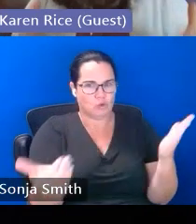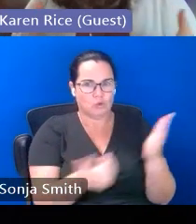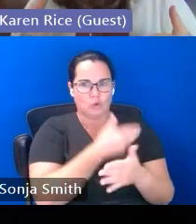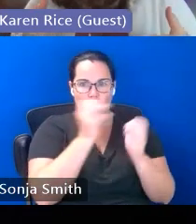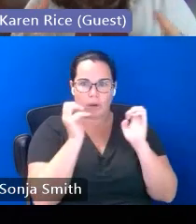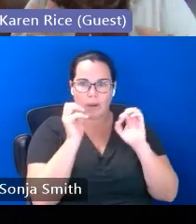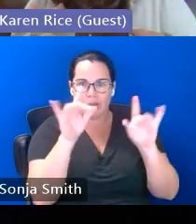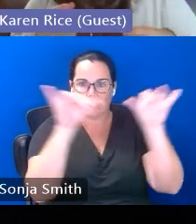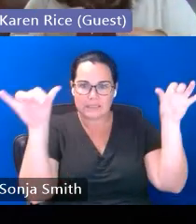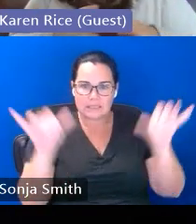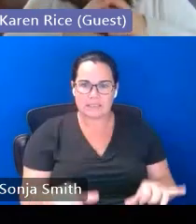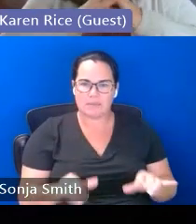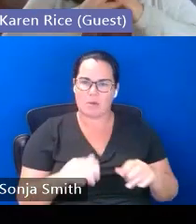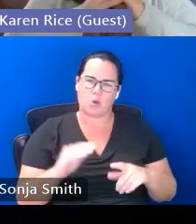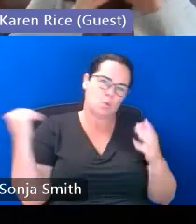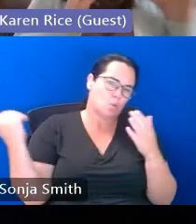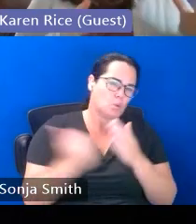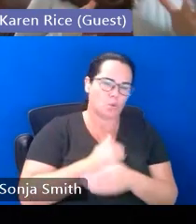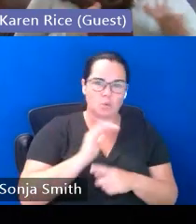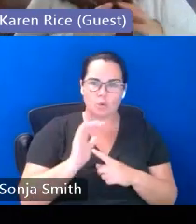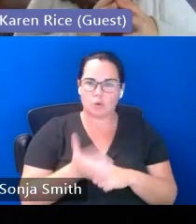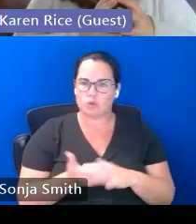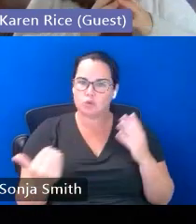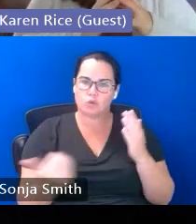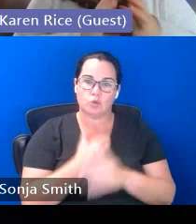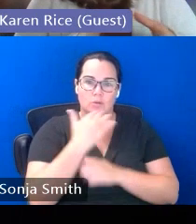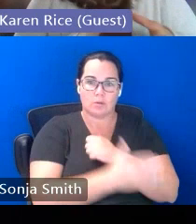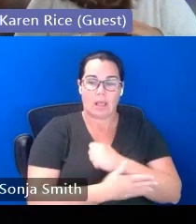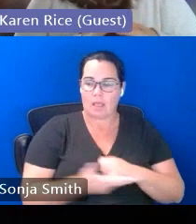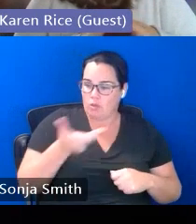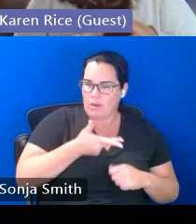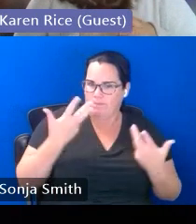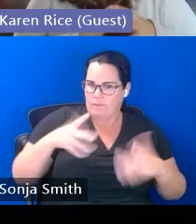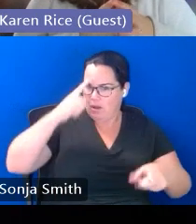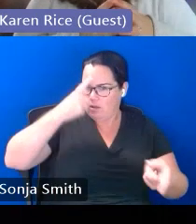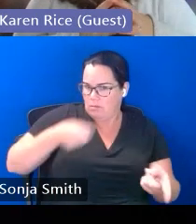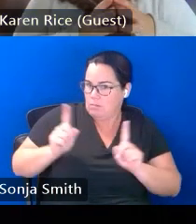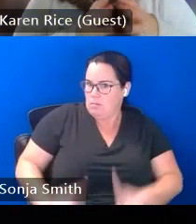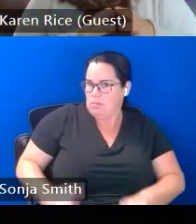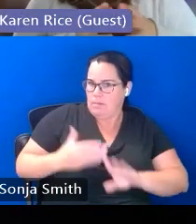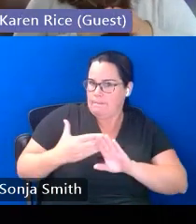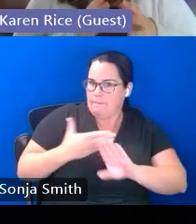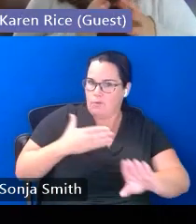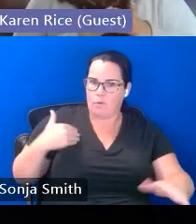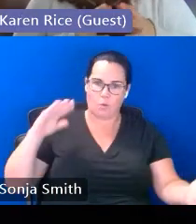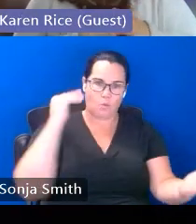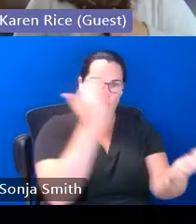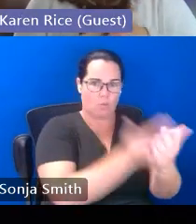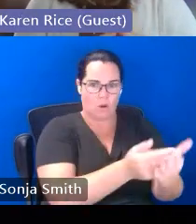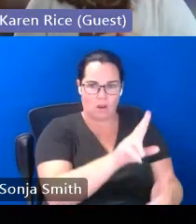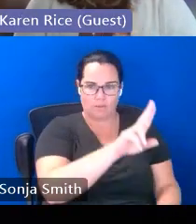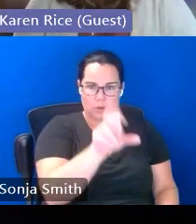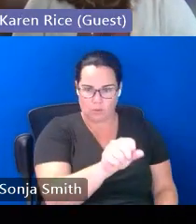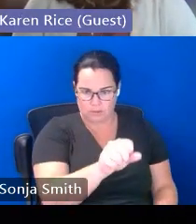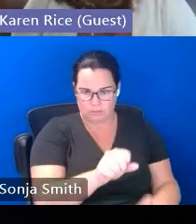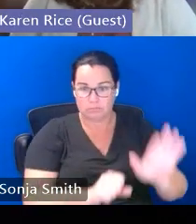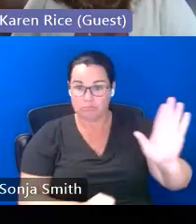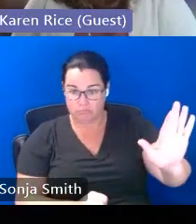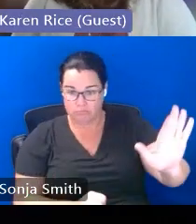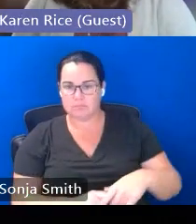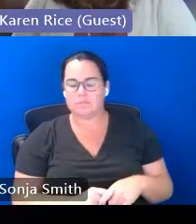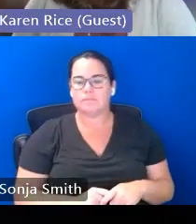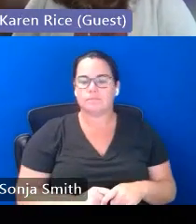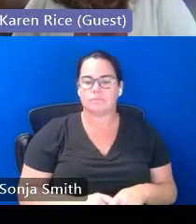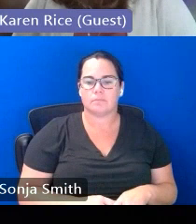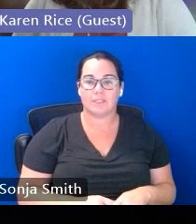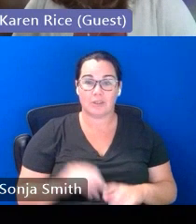country and culture together and it was a planned arrangement before they ever got to the us that they were going to live together so